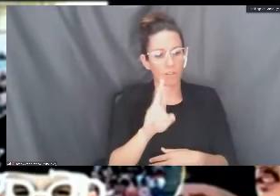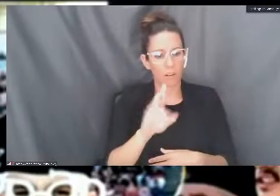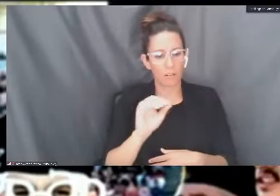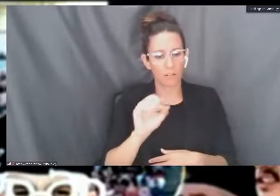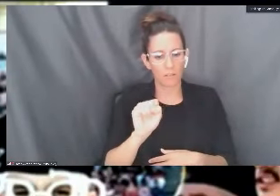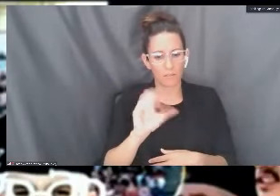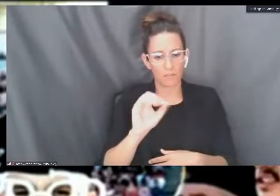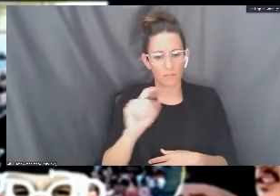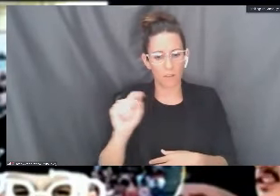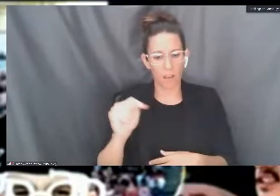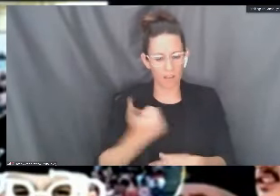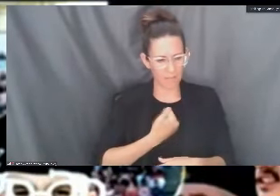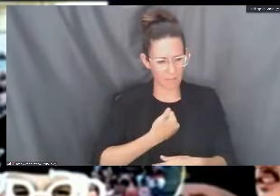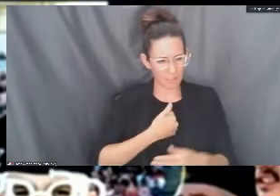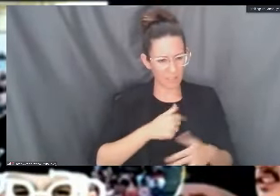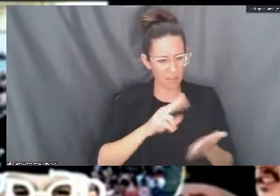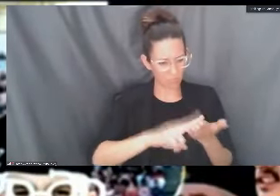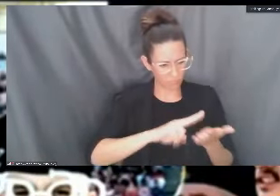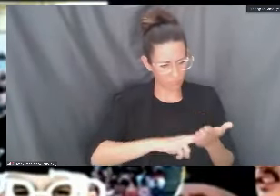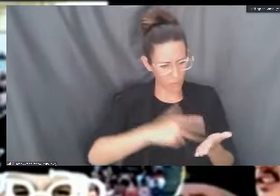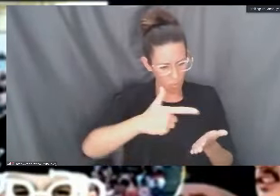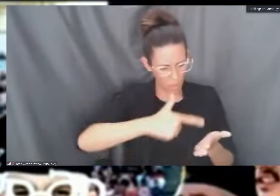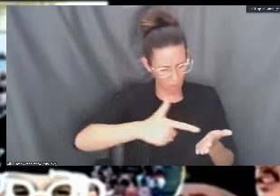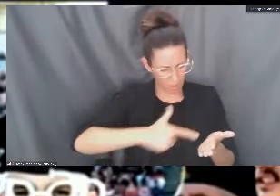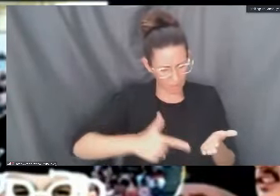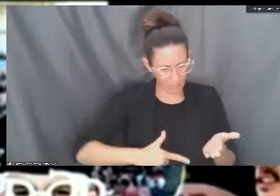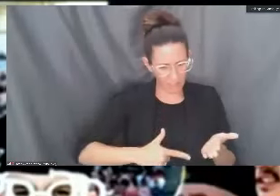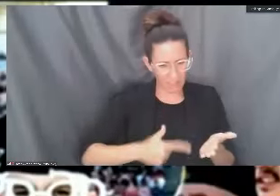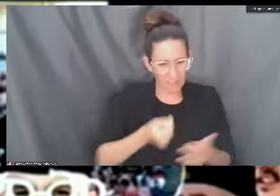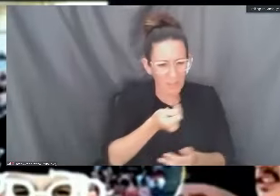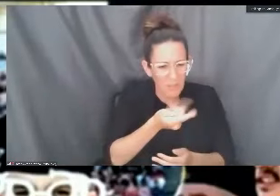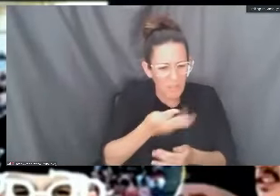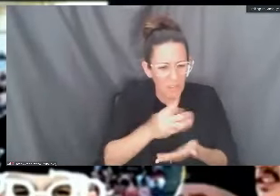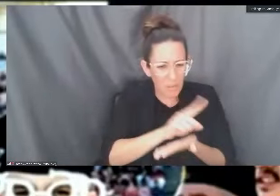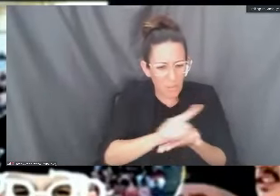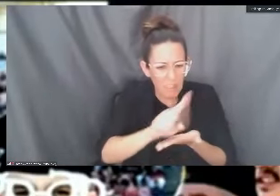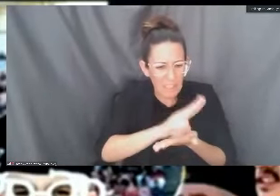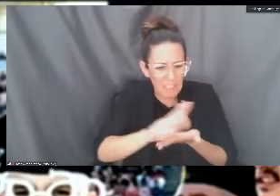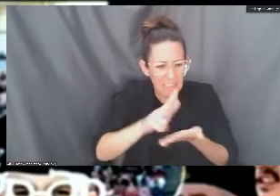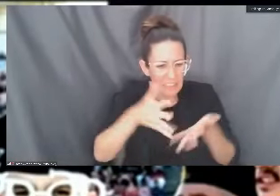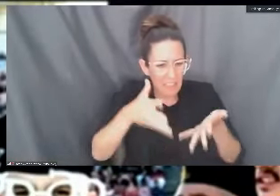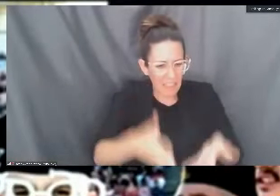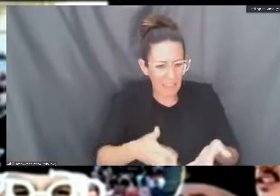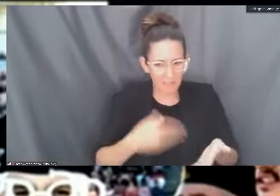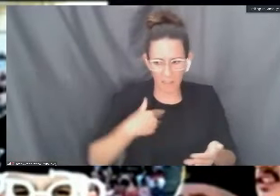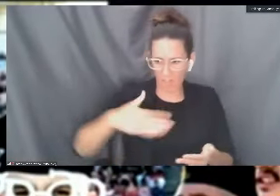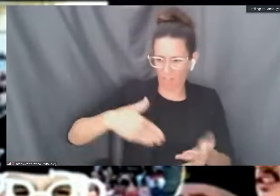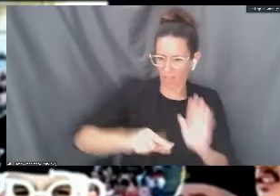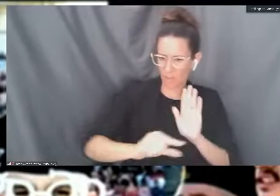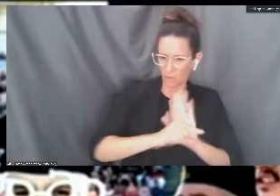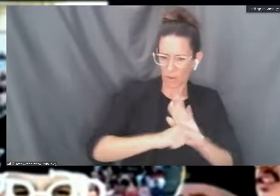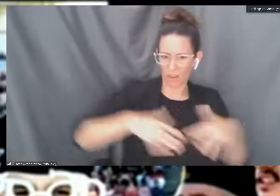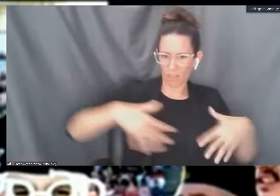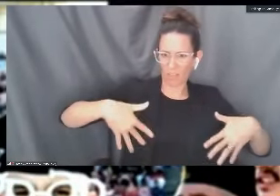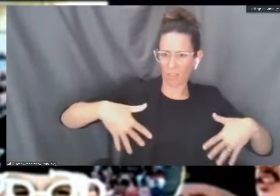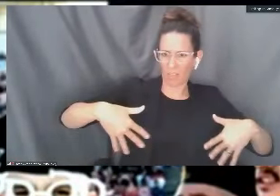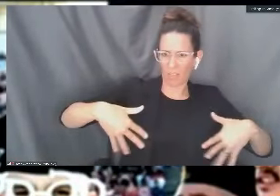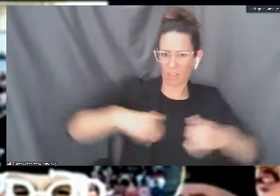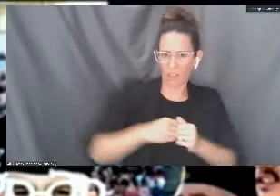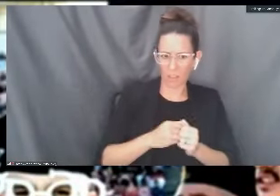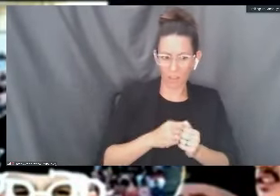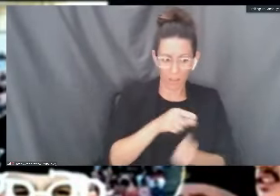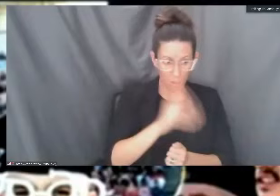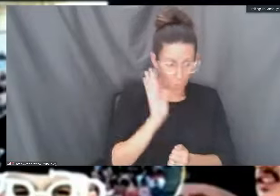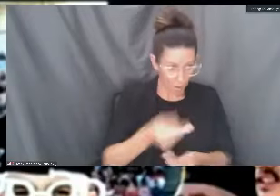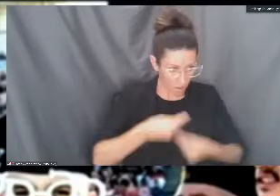I took a welding class in spring and there were only a few weeks left. I have yet to receive my grade. Will I be getting a